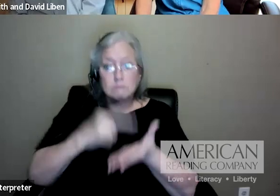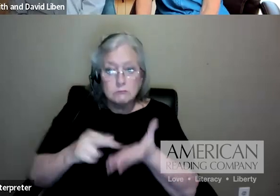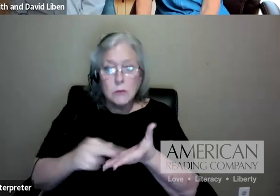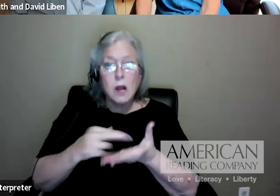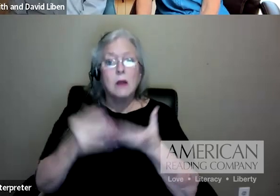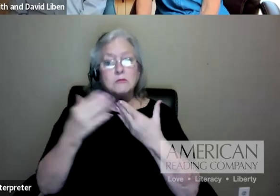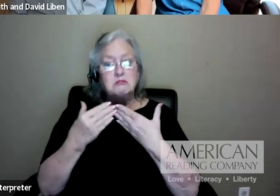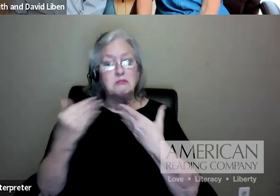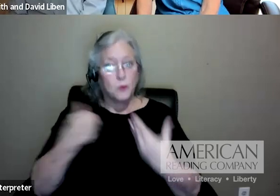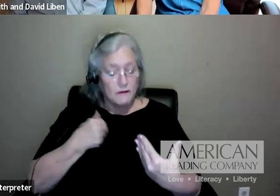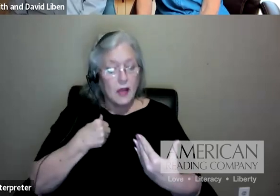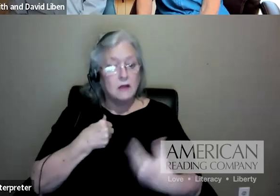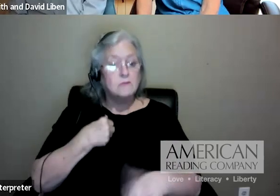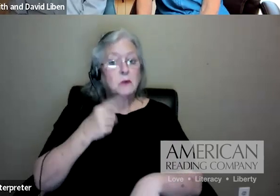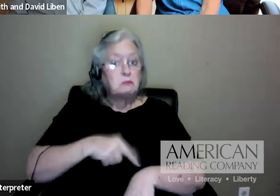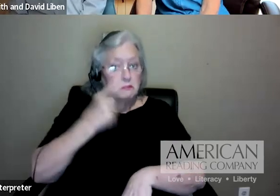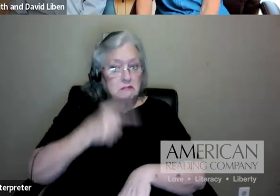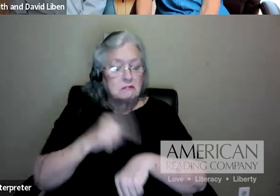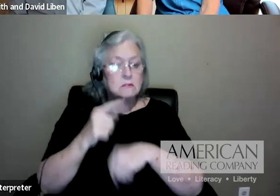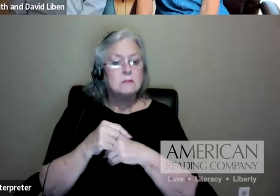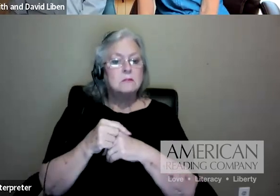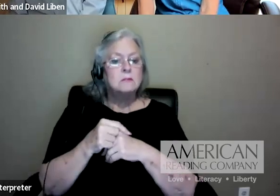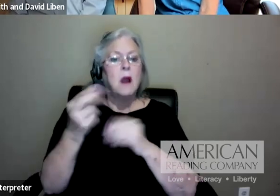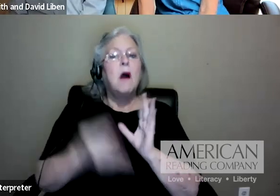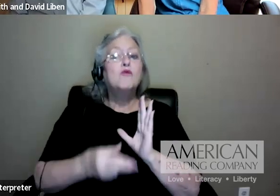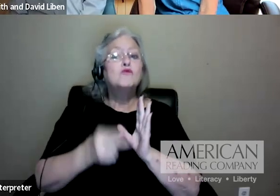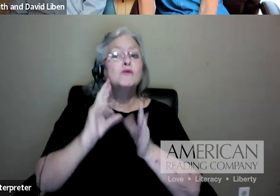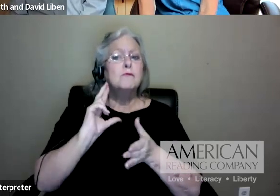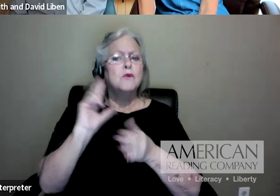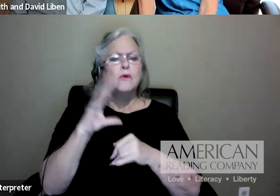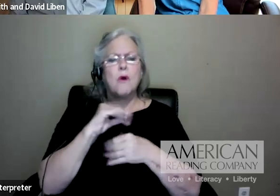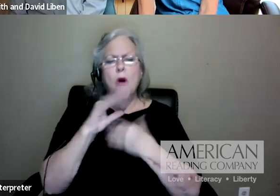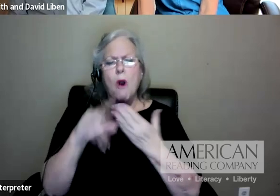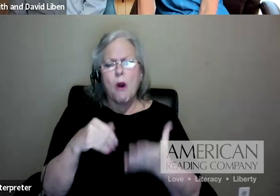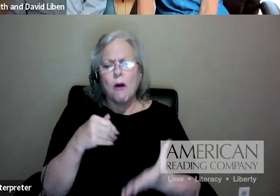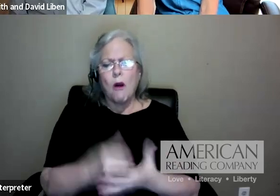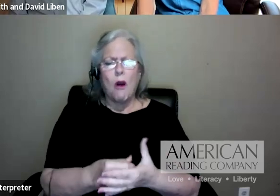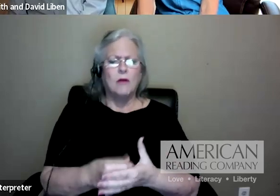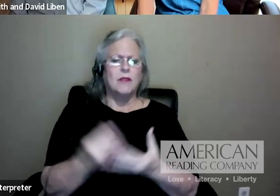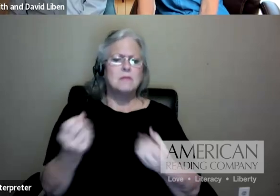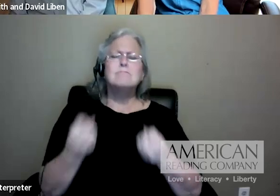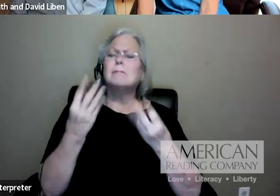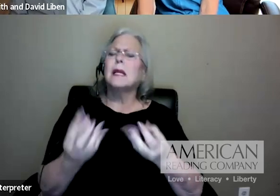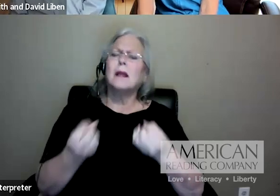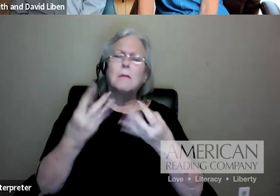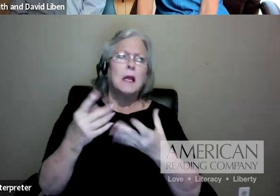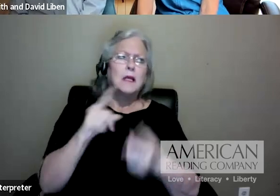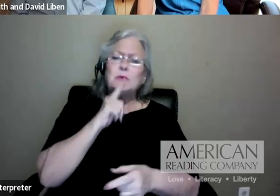A review of all the multiple, really hundreds of articles was done by,